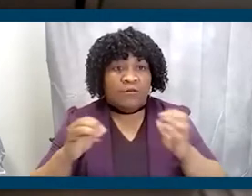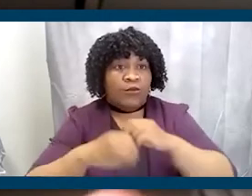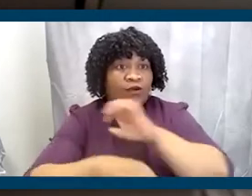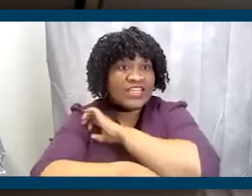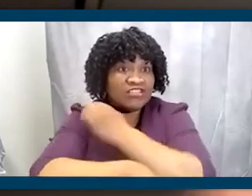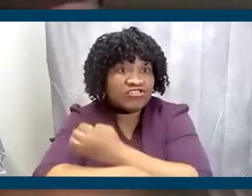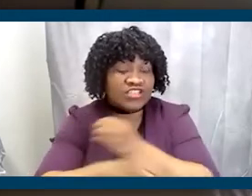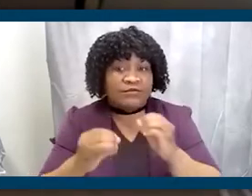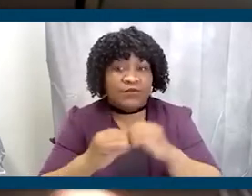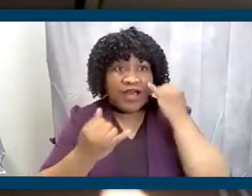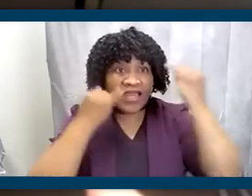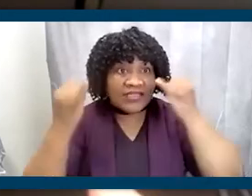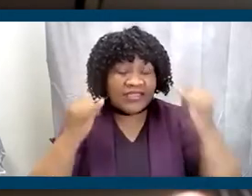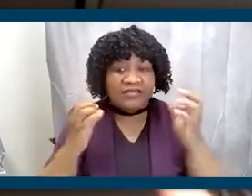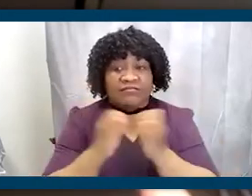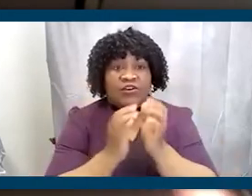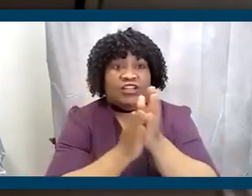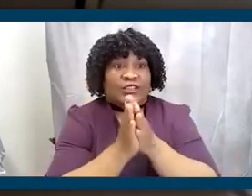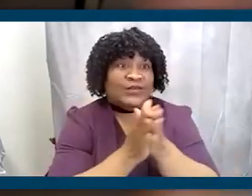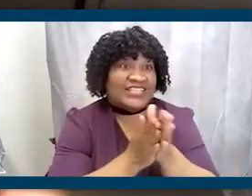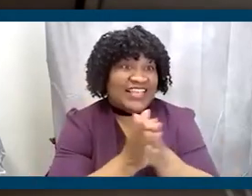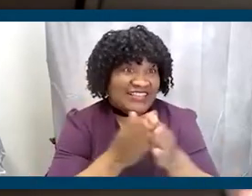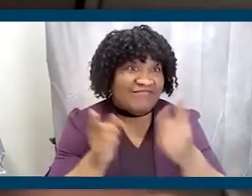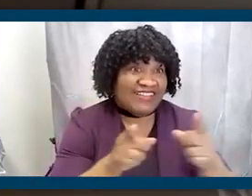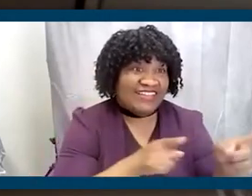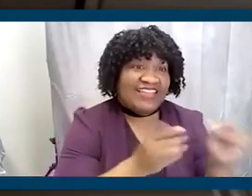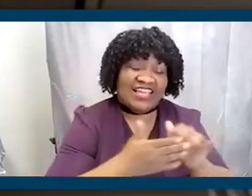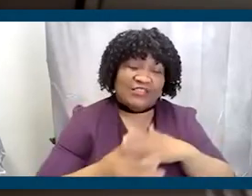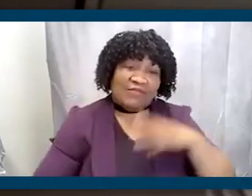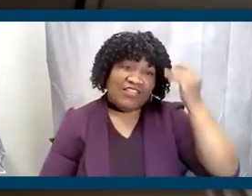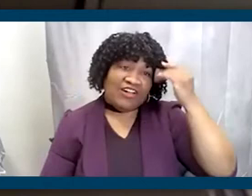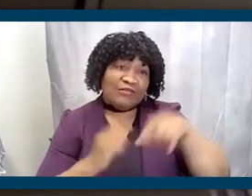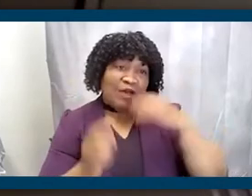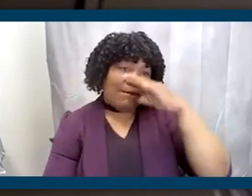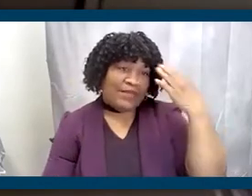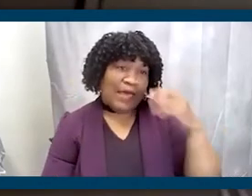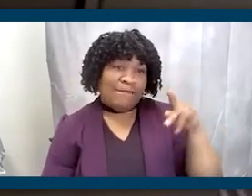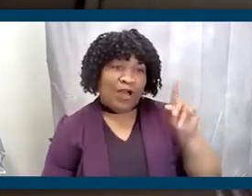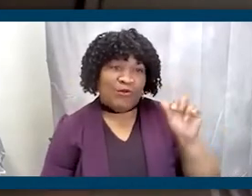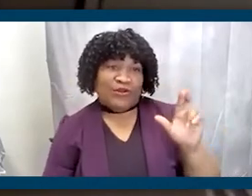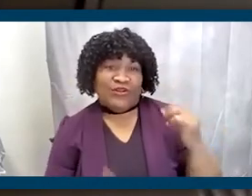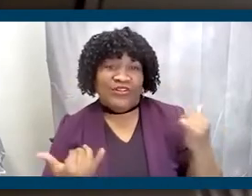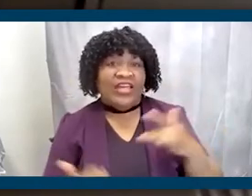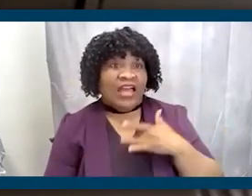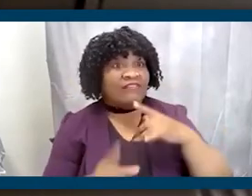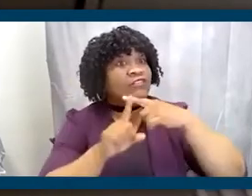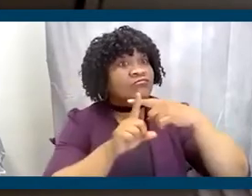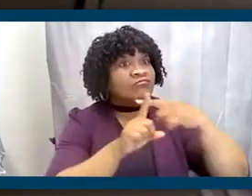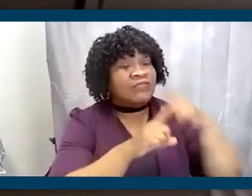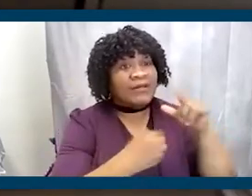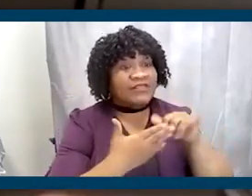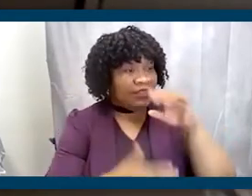more enthusiasm. So, so that's, that's my thoughts about Black power today. I'm, I feel very optimistic about it.